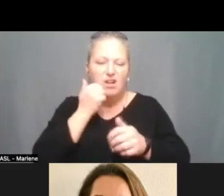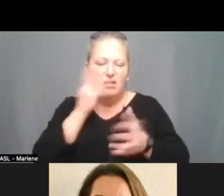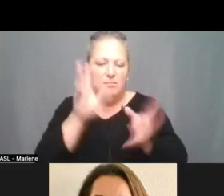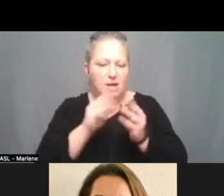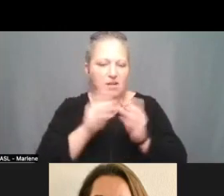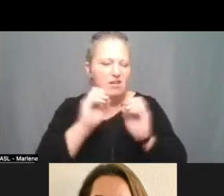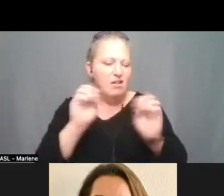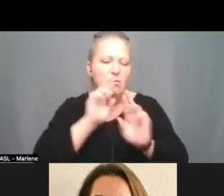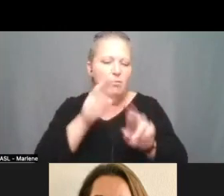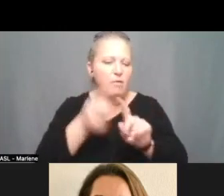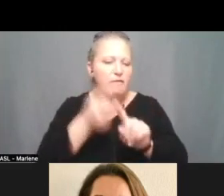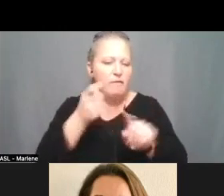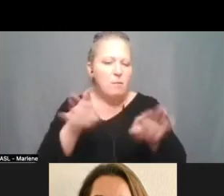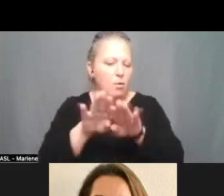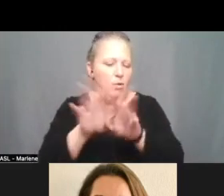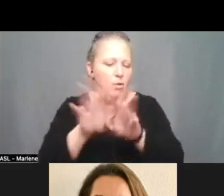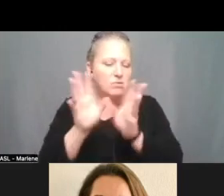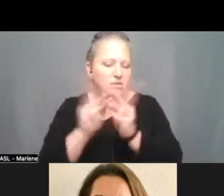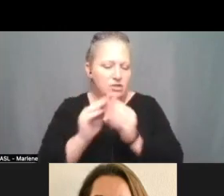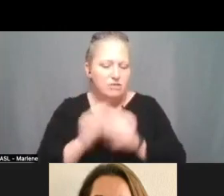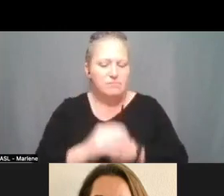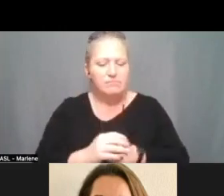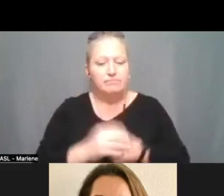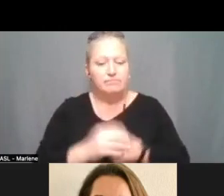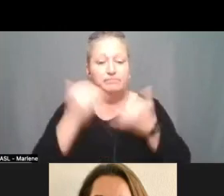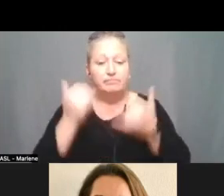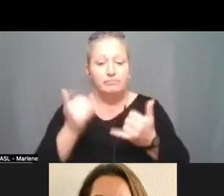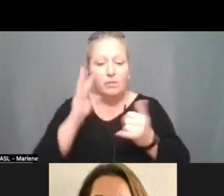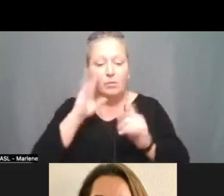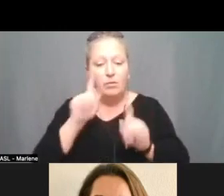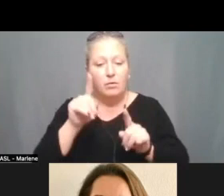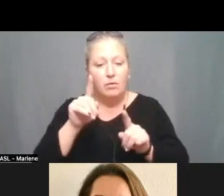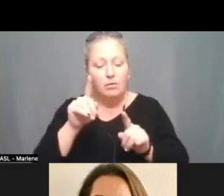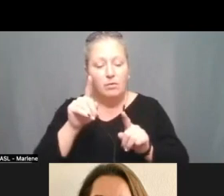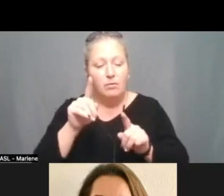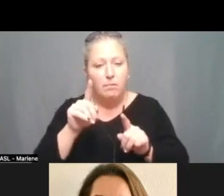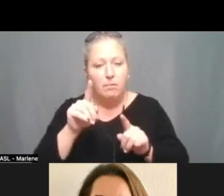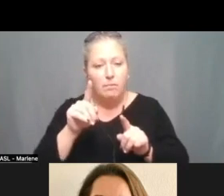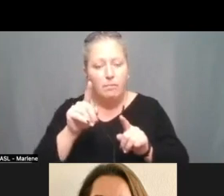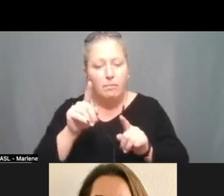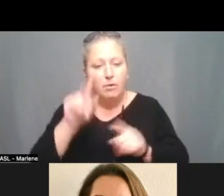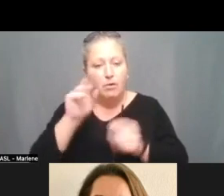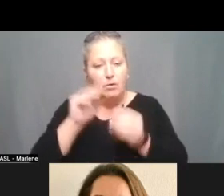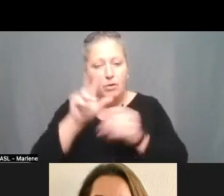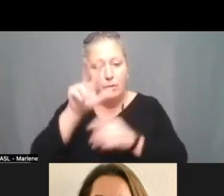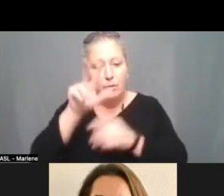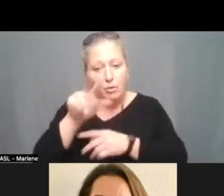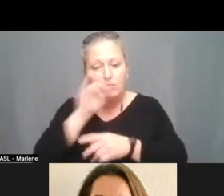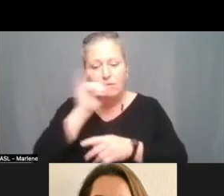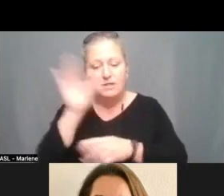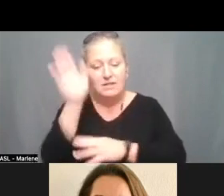report out from our closed session. We will go to 3.2, which is our flag salute.